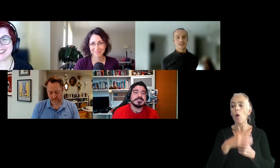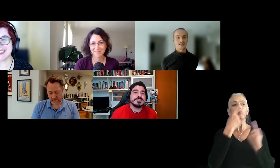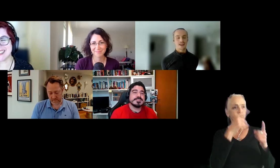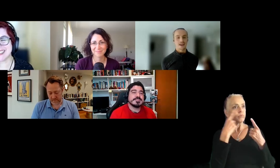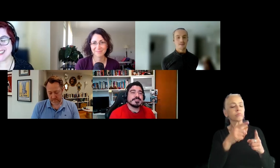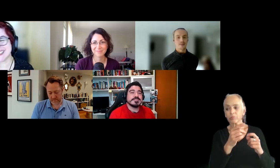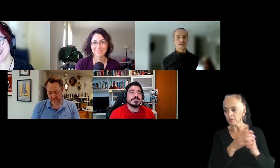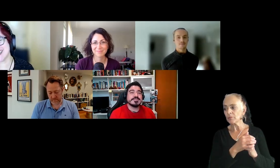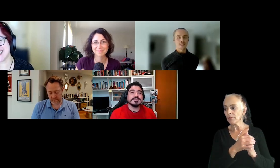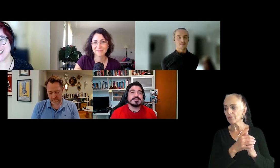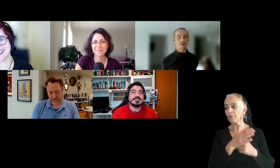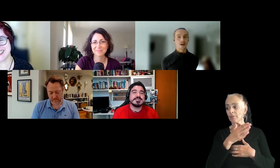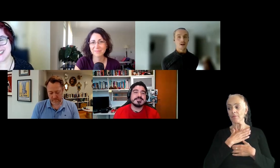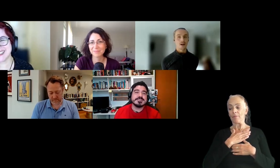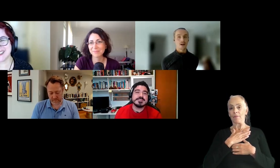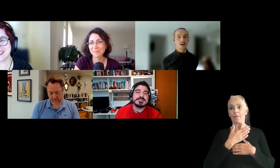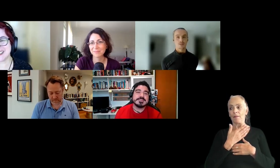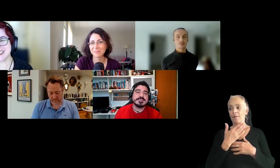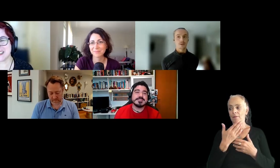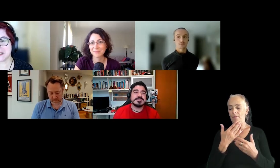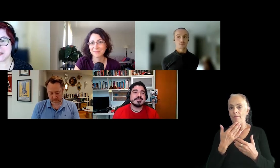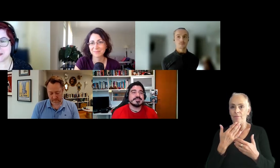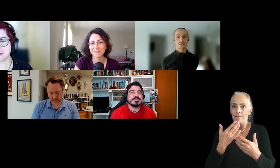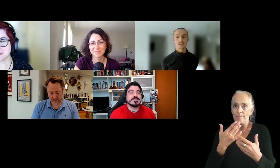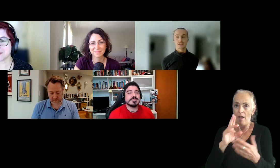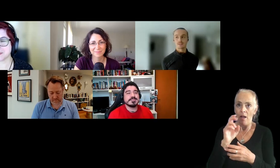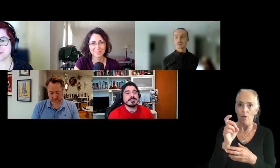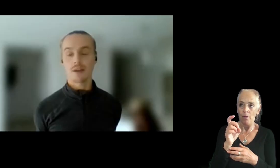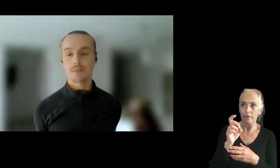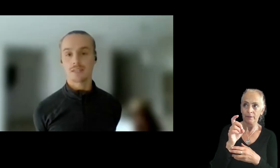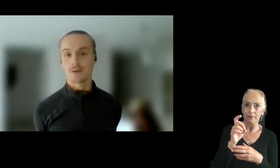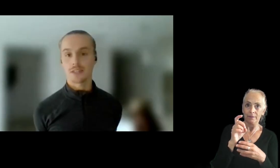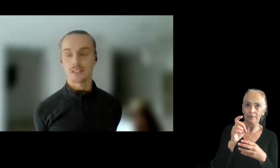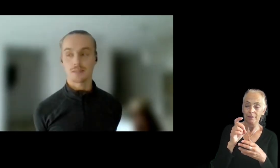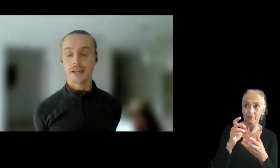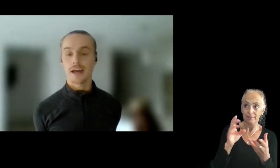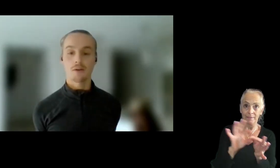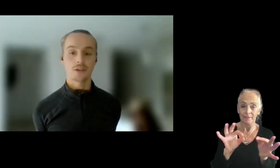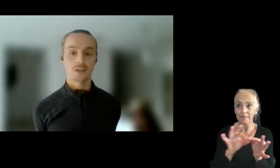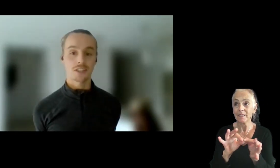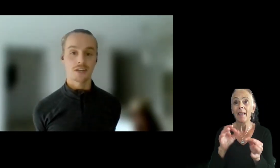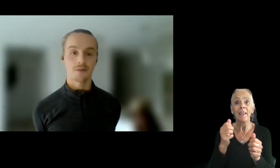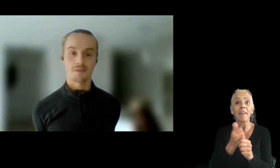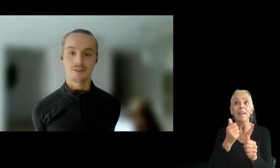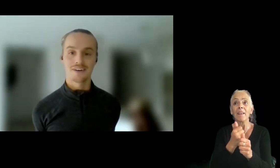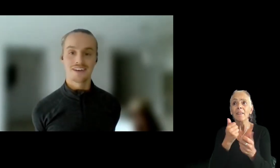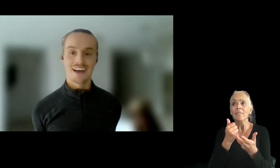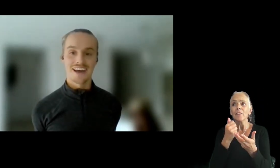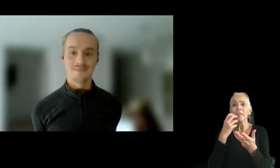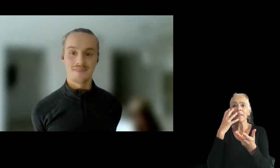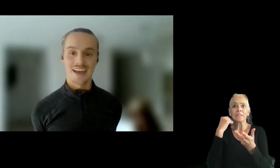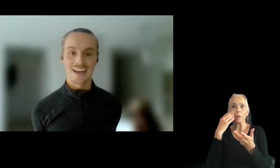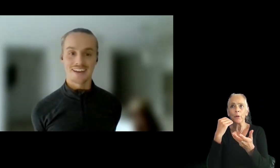everything. I, I, I, my, my simple argument for user experience would just be, if it's the experience as a player, how long are going to stick around for,